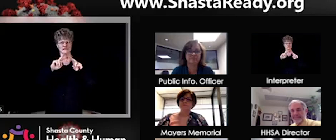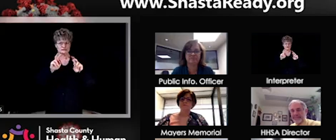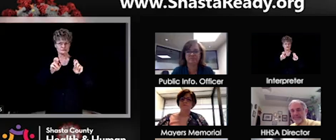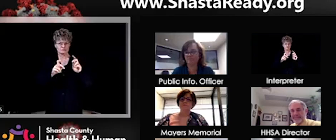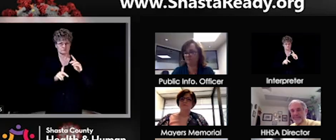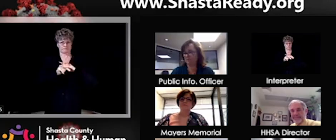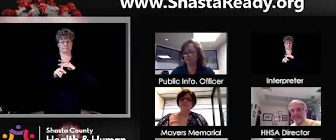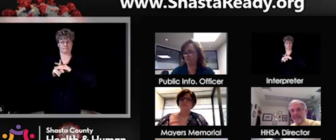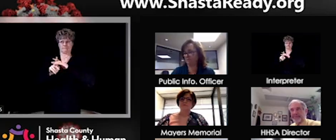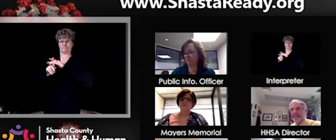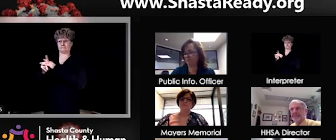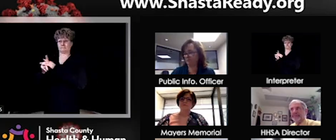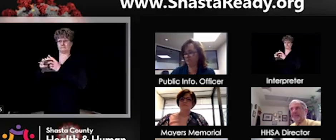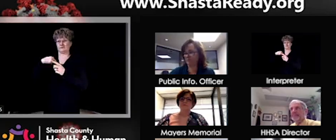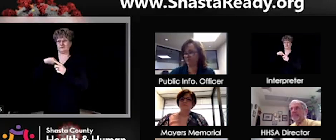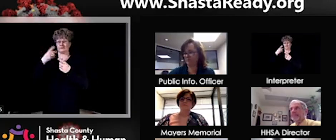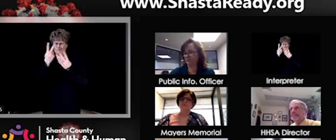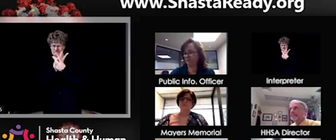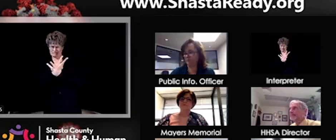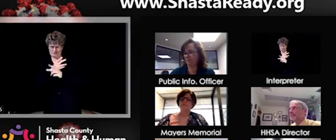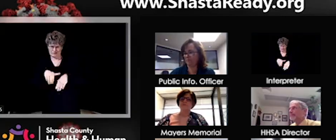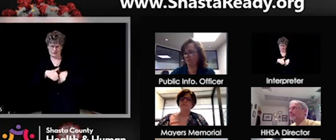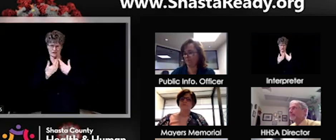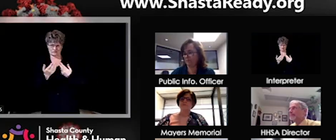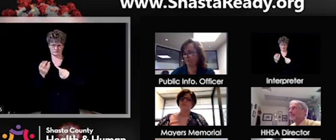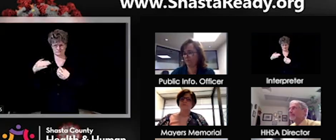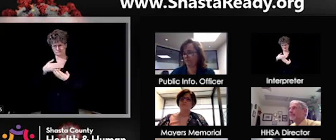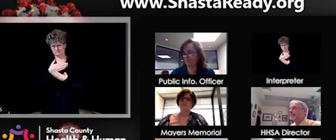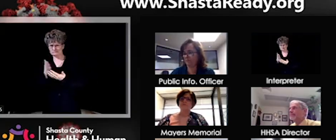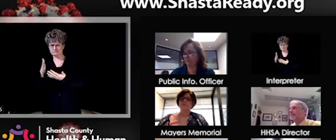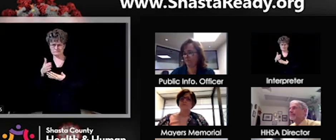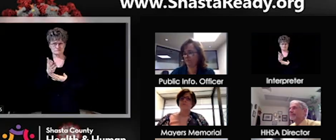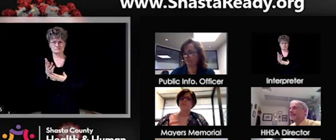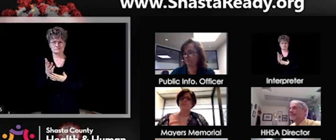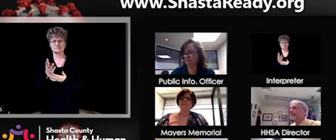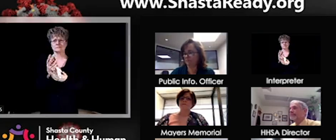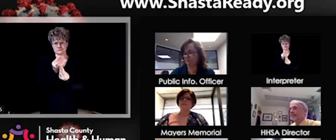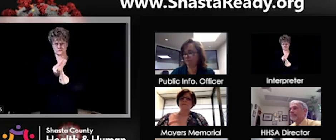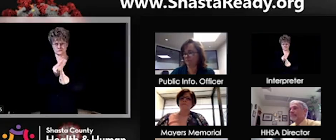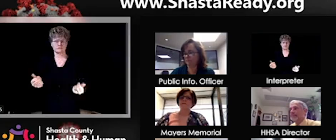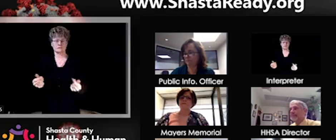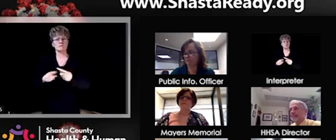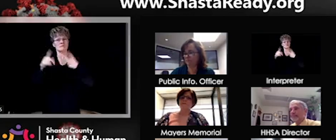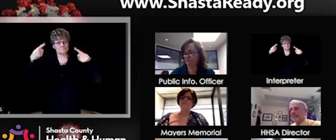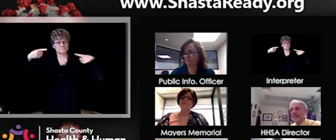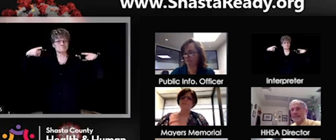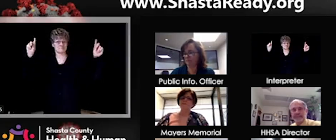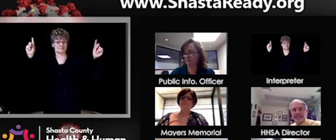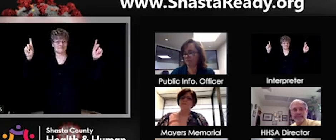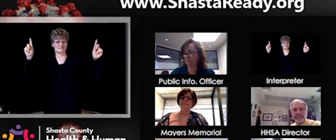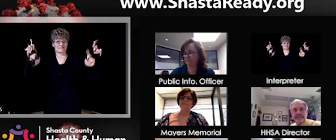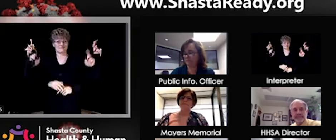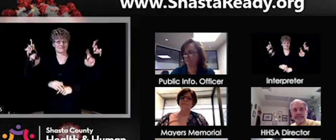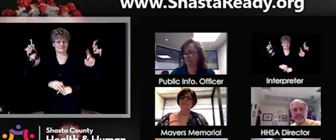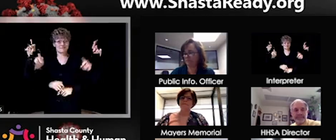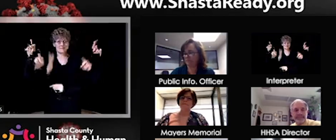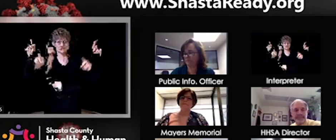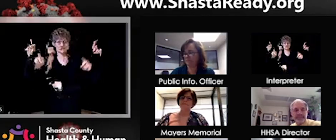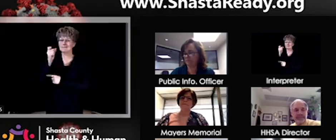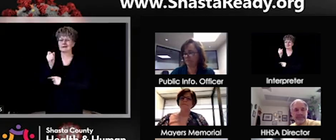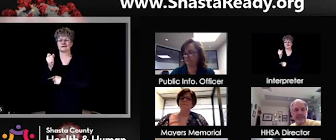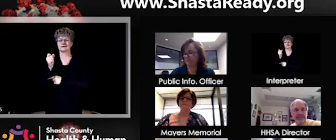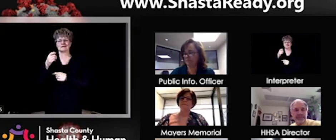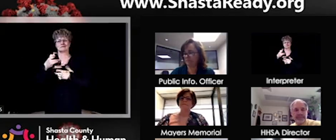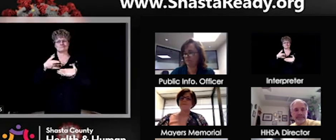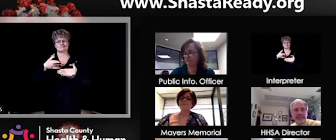in order to get our late variants yesterday. But nonetheless, we were successful to do the hard work of public health and the doctor